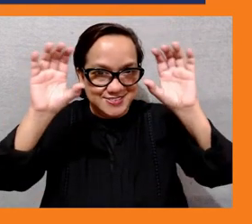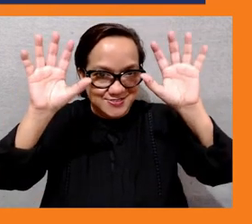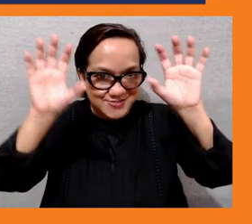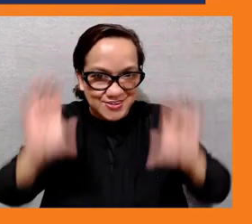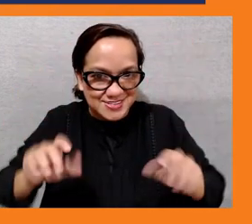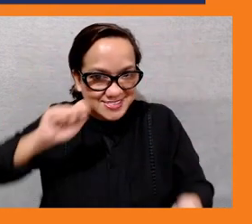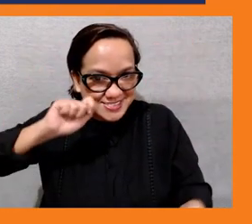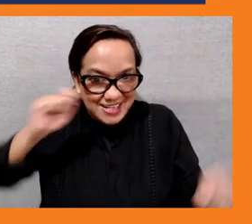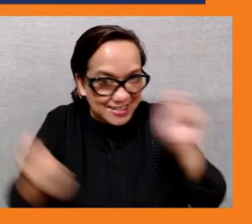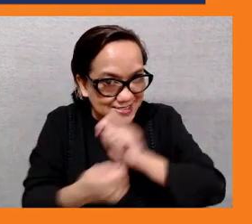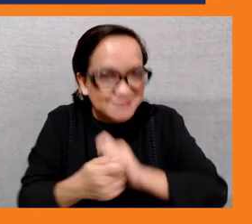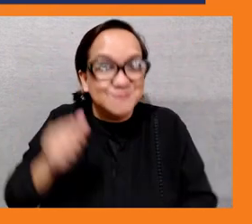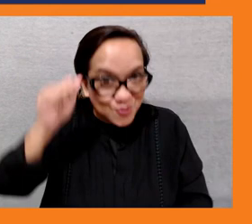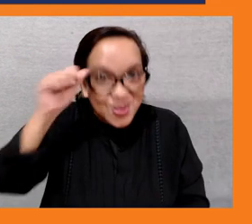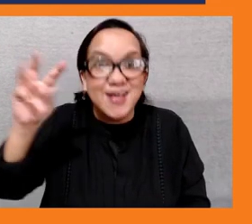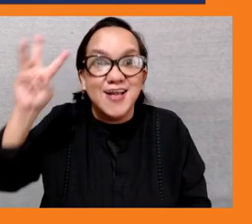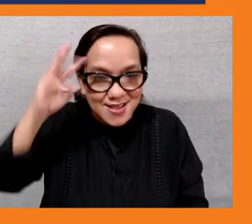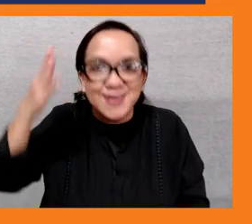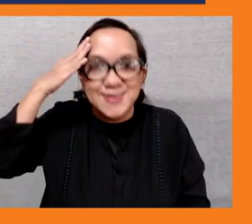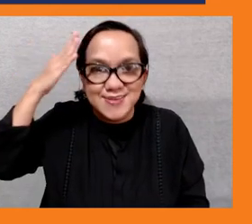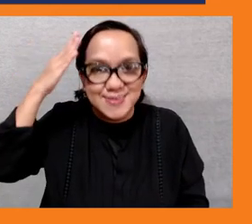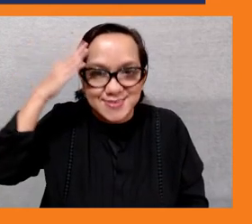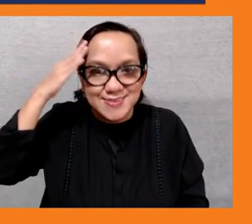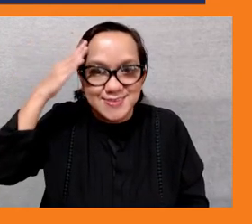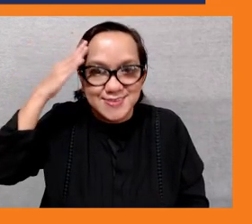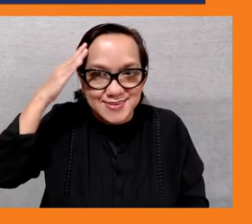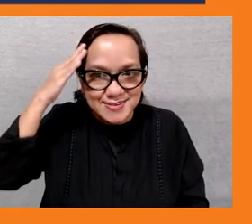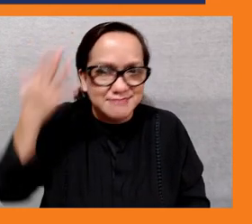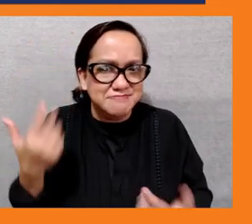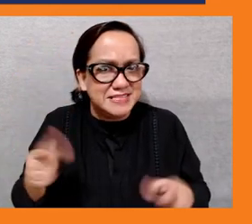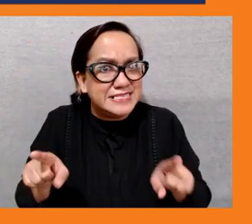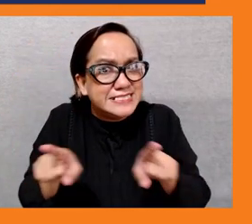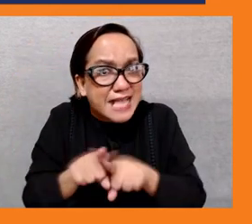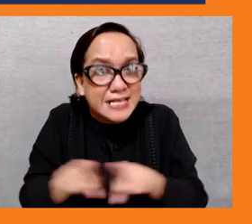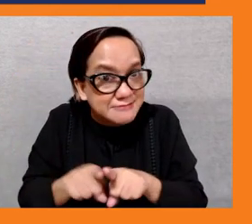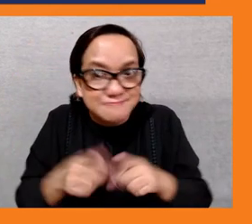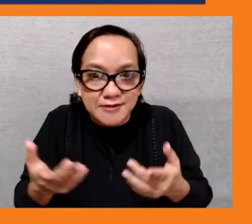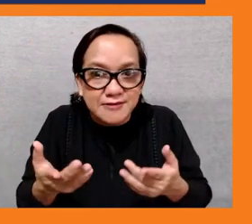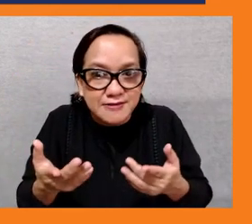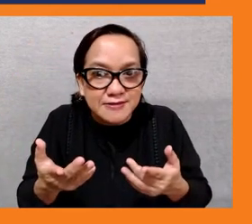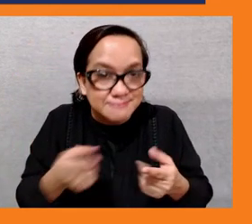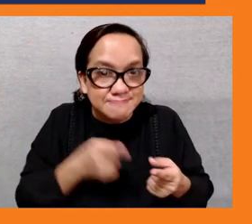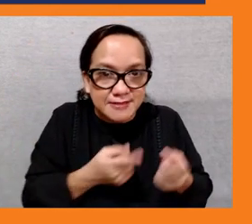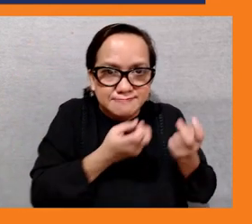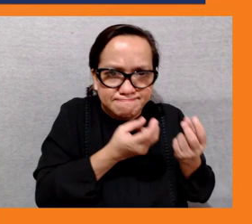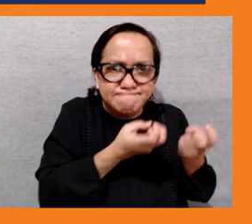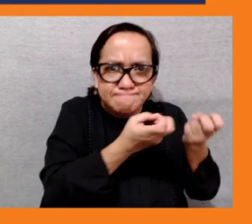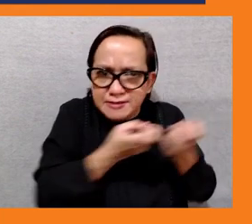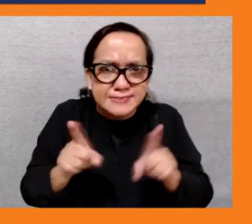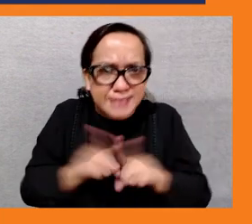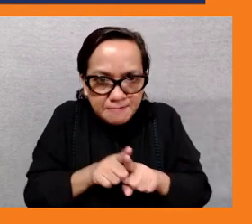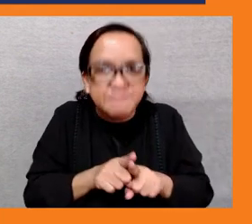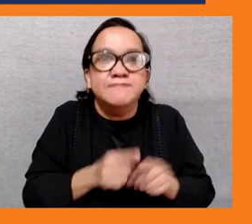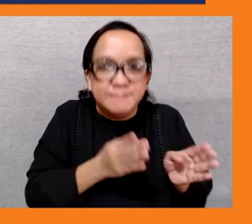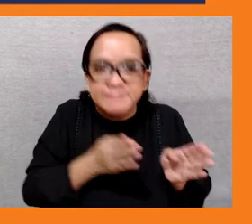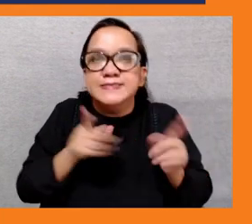this message to other cso's and then all the cso's actually reached out to us if they could participate in this